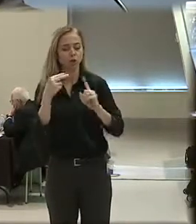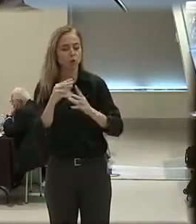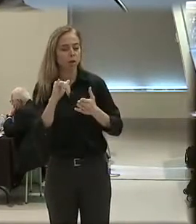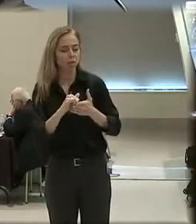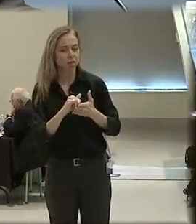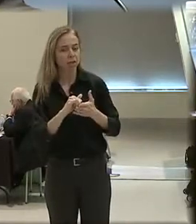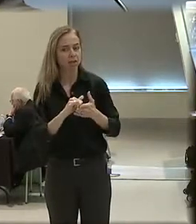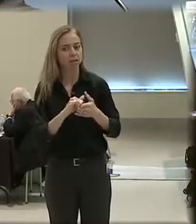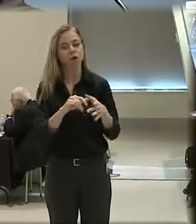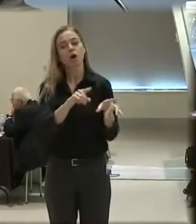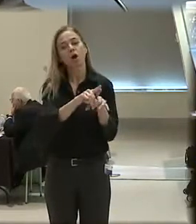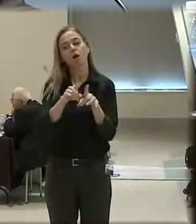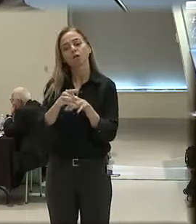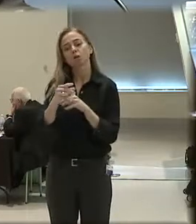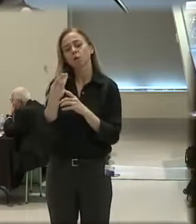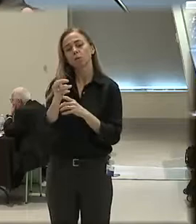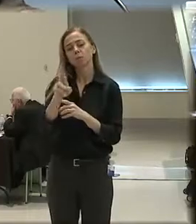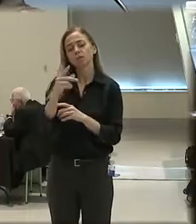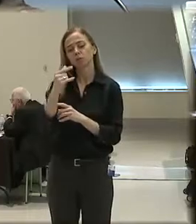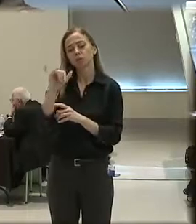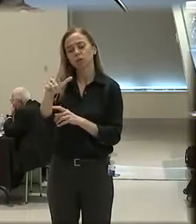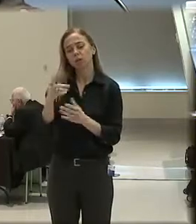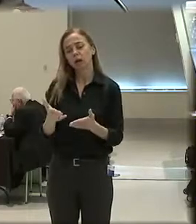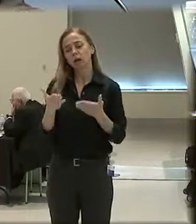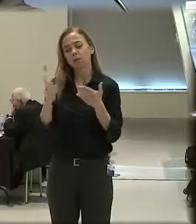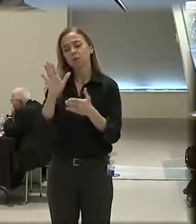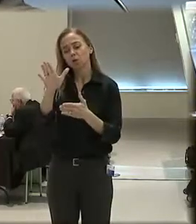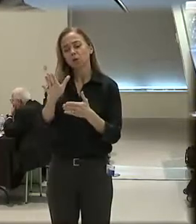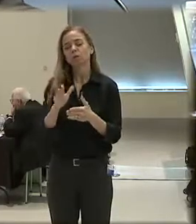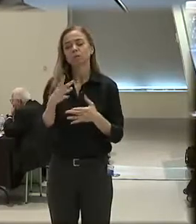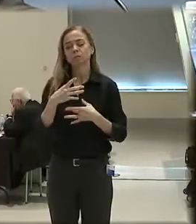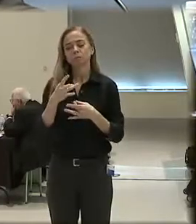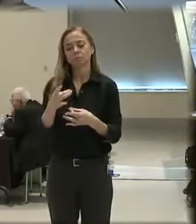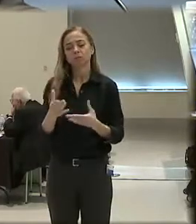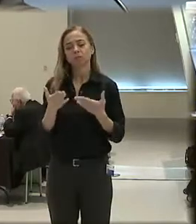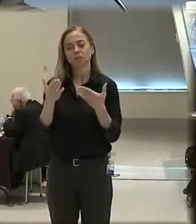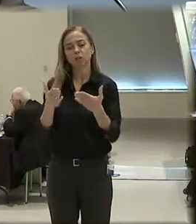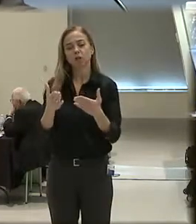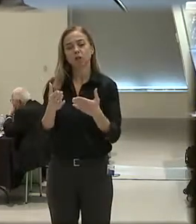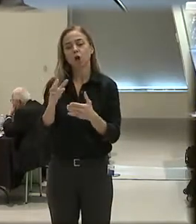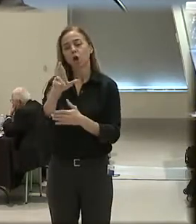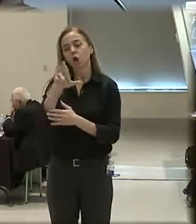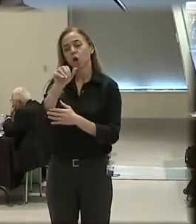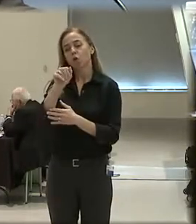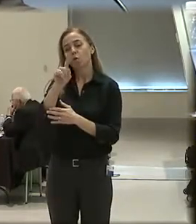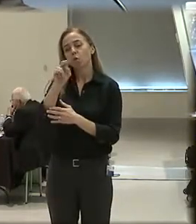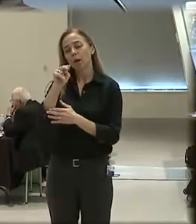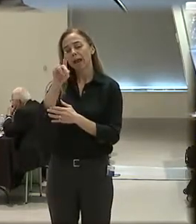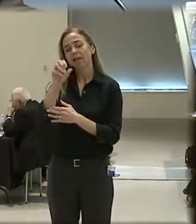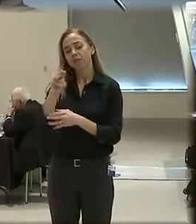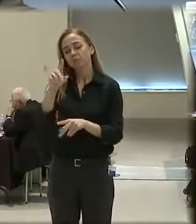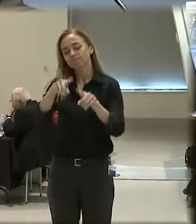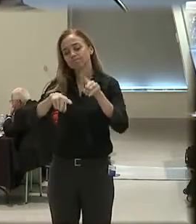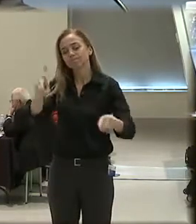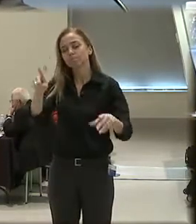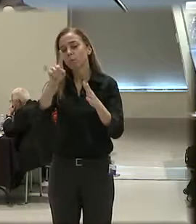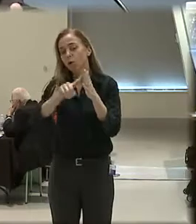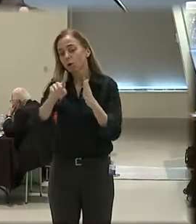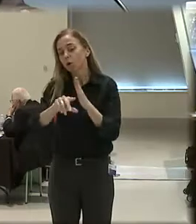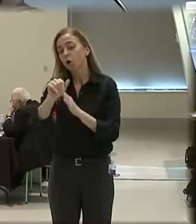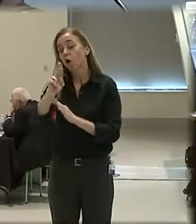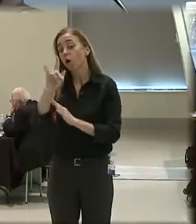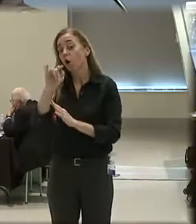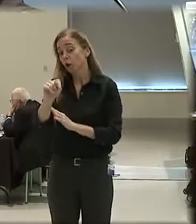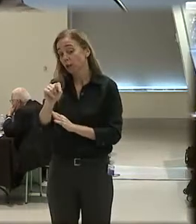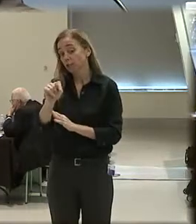Mr. Gill, I really appreciated the recommendations that you made, and I was interested in your suggestion about a random audit by the Justice Department. I'd like to know whether you